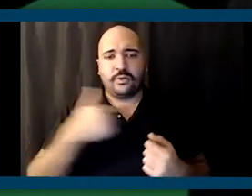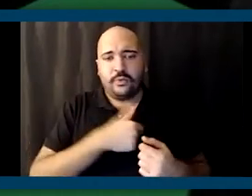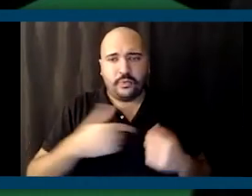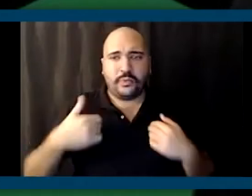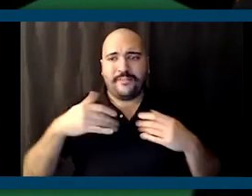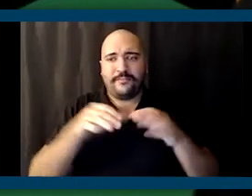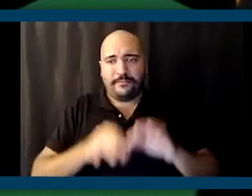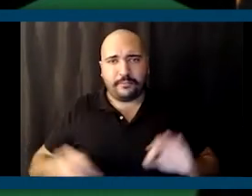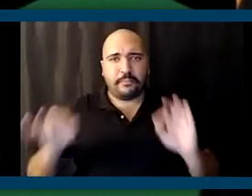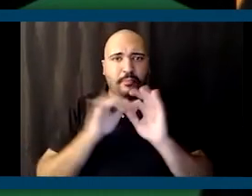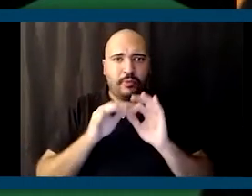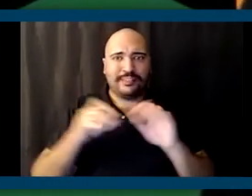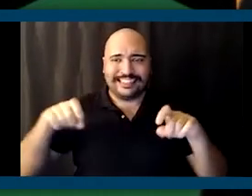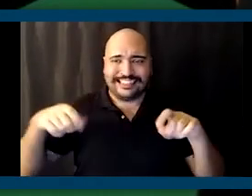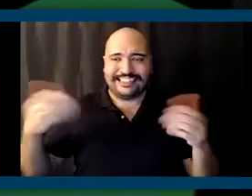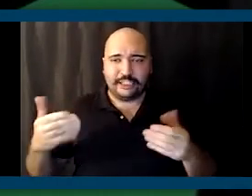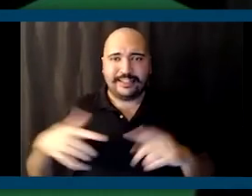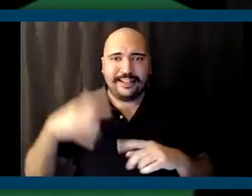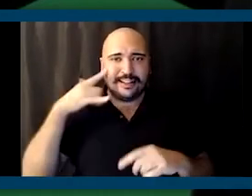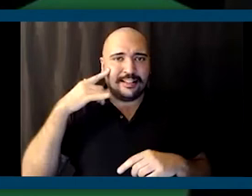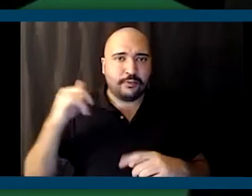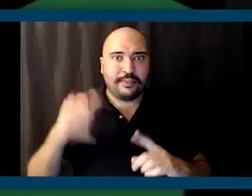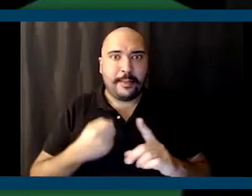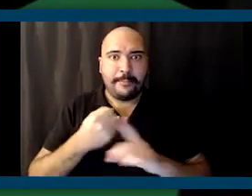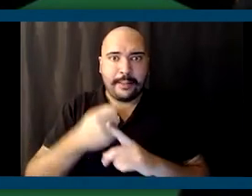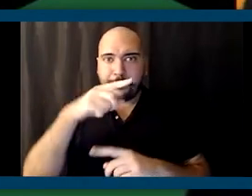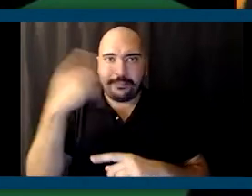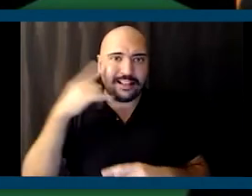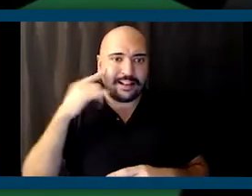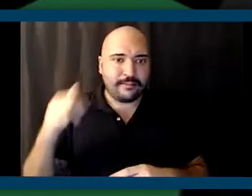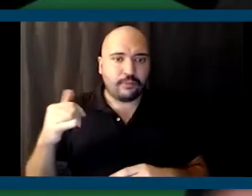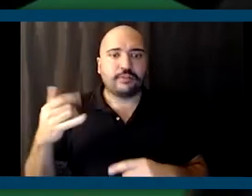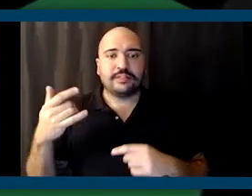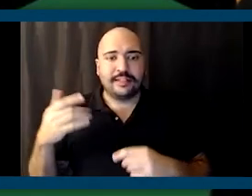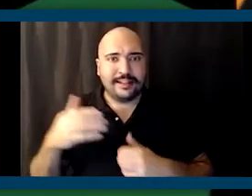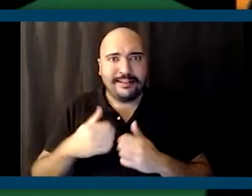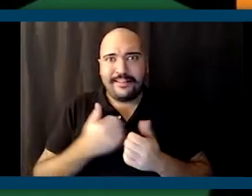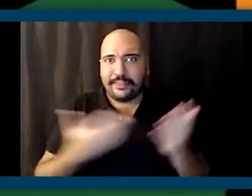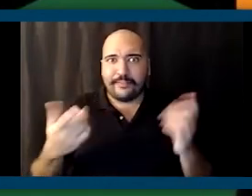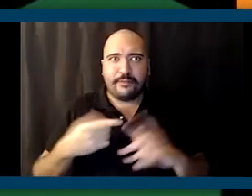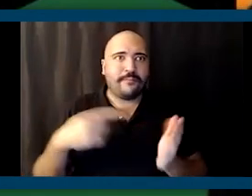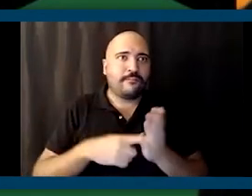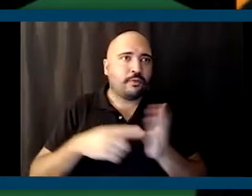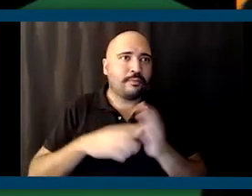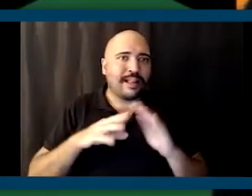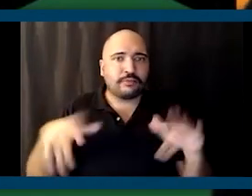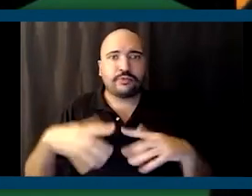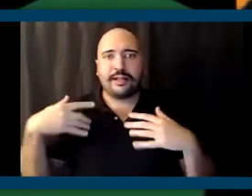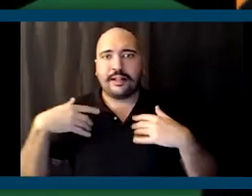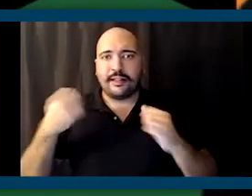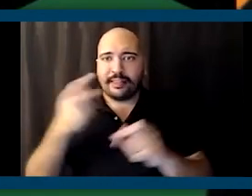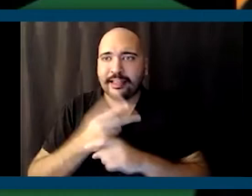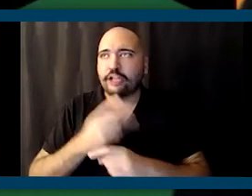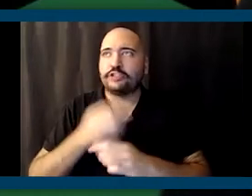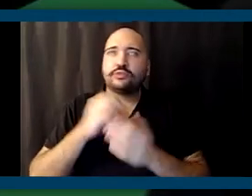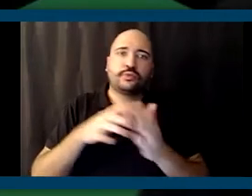important and critical needs right here in California that are impacting black Californians on everything from affordable housing to health care to student loan